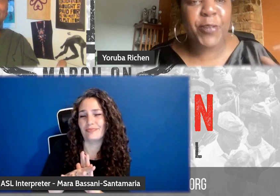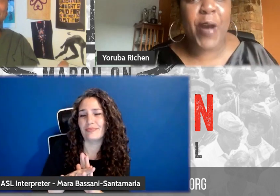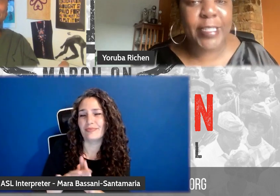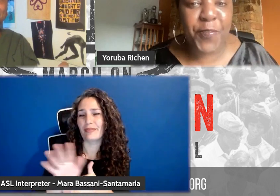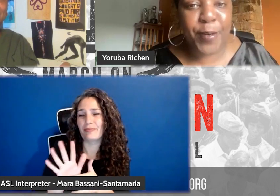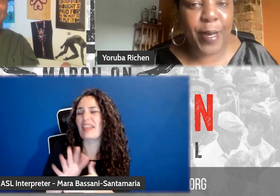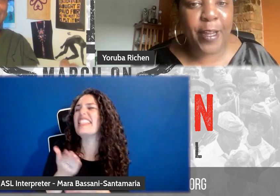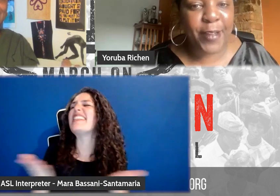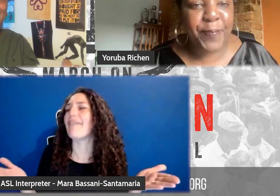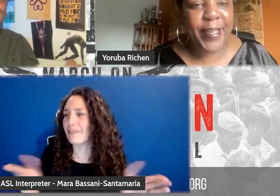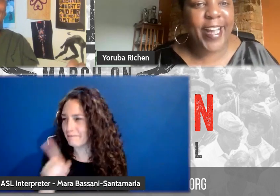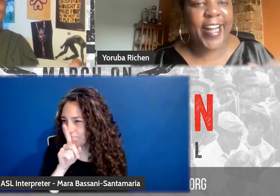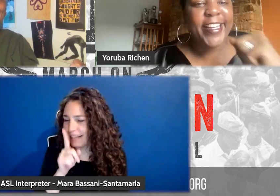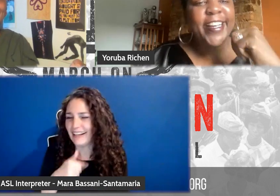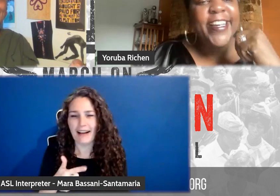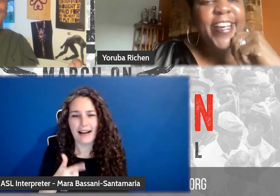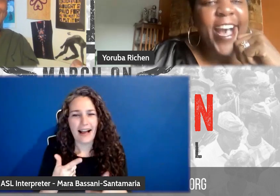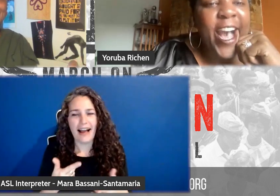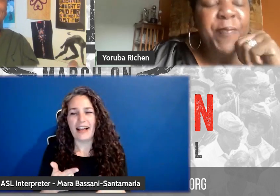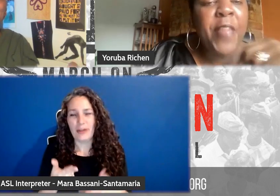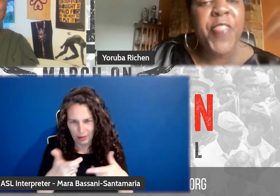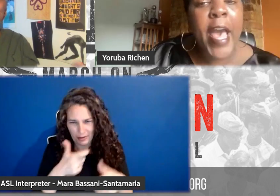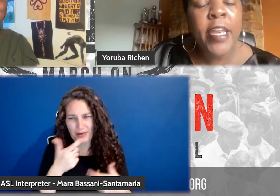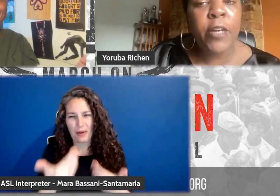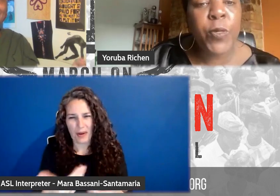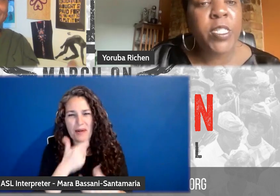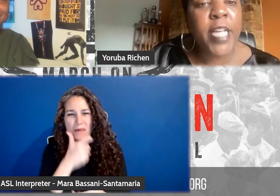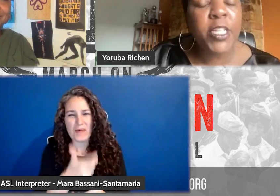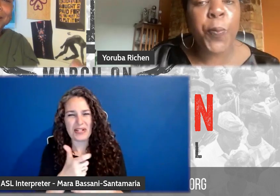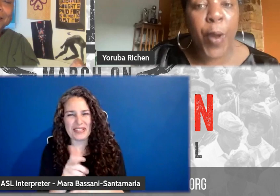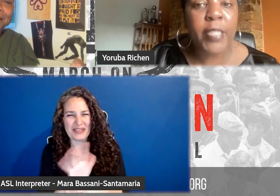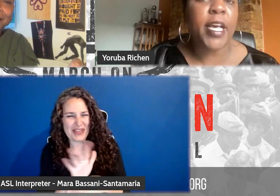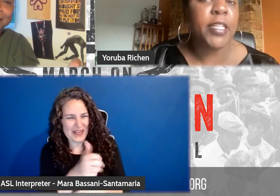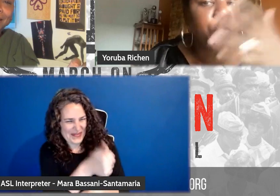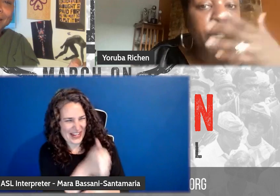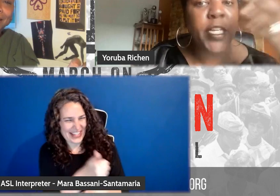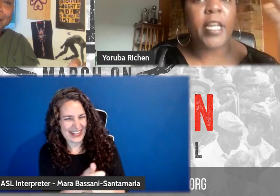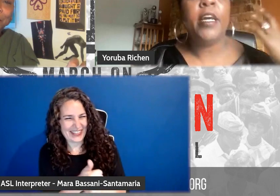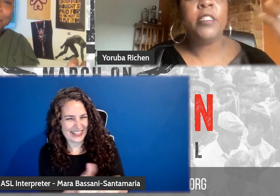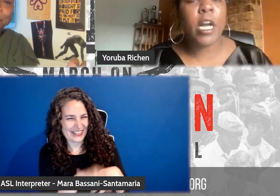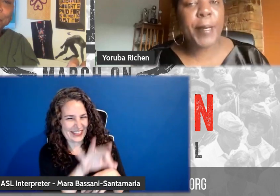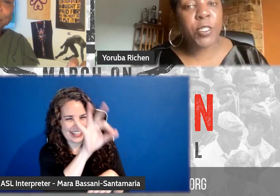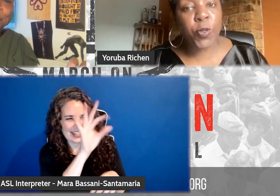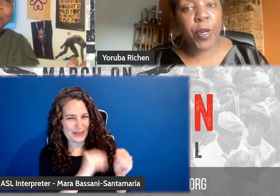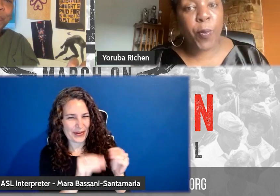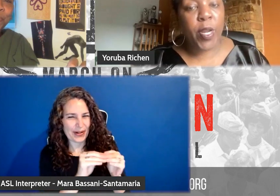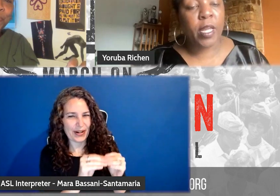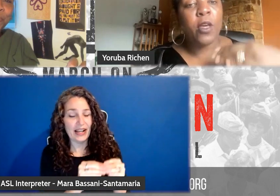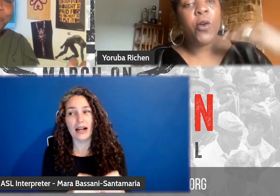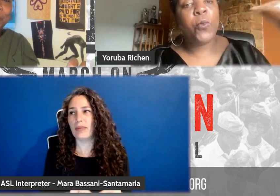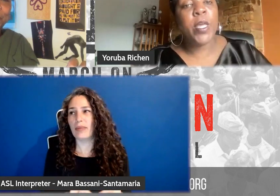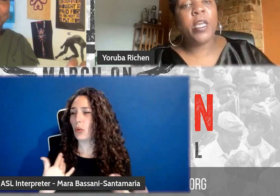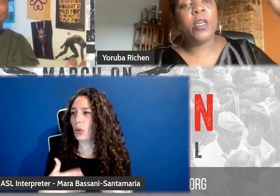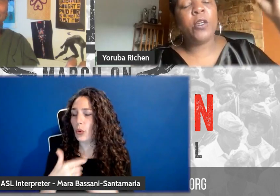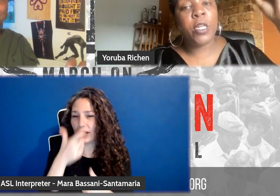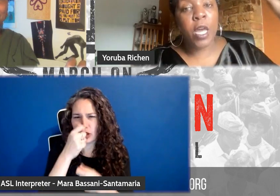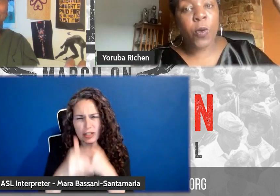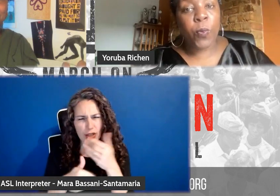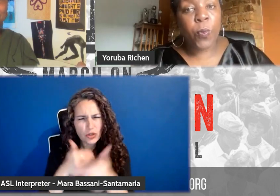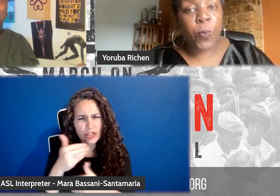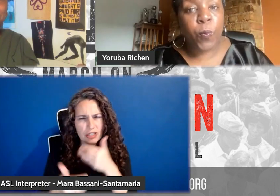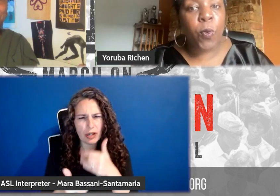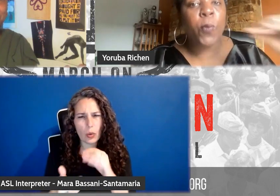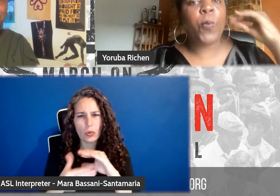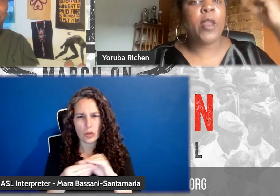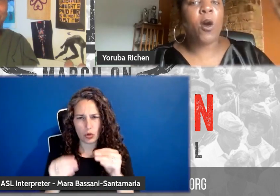about that. You can watch the film on, then it was such a process, really talk about storyboarding. We, you